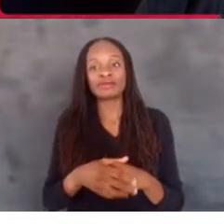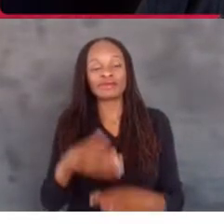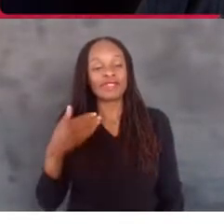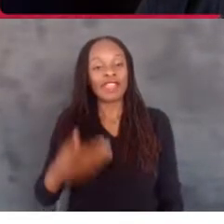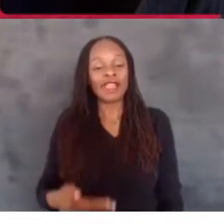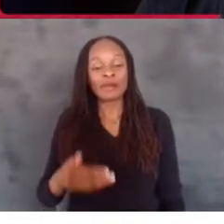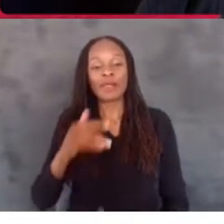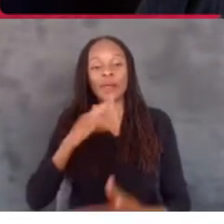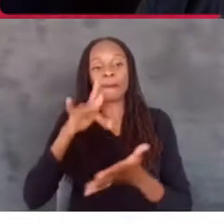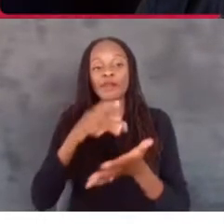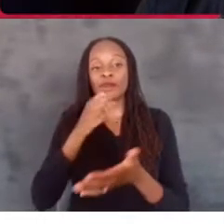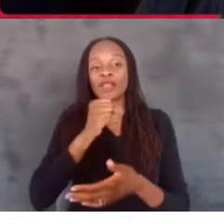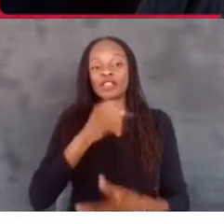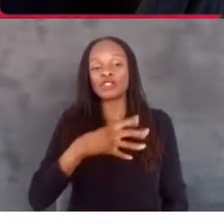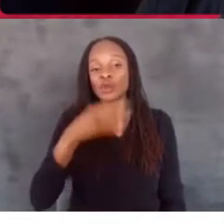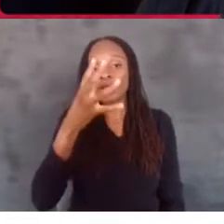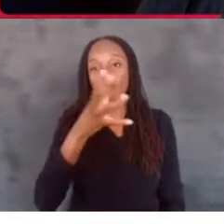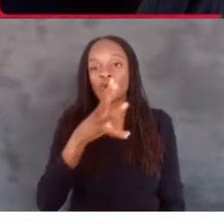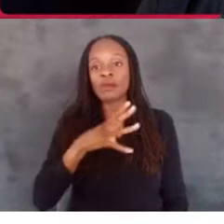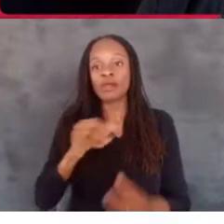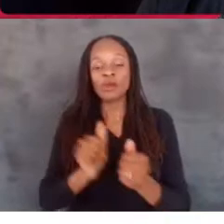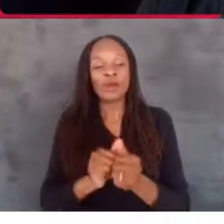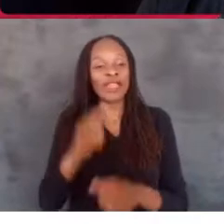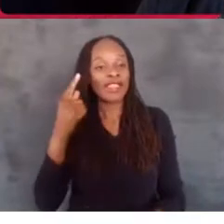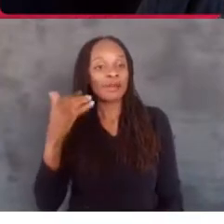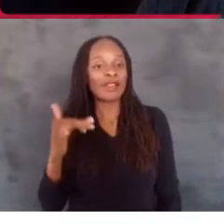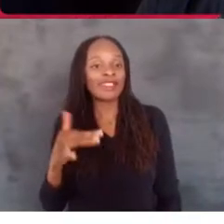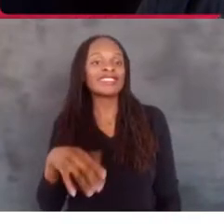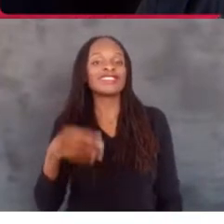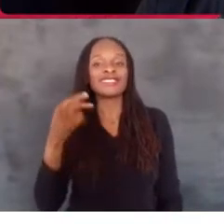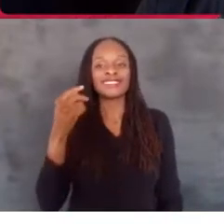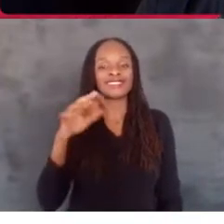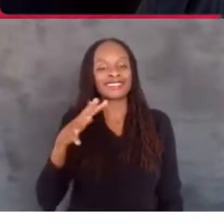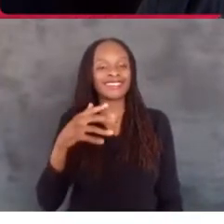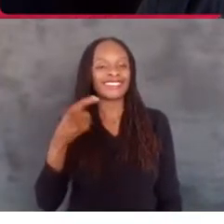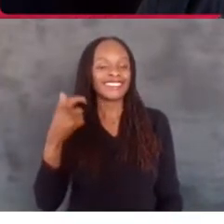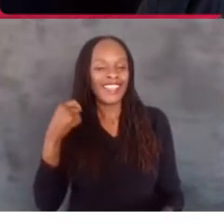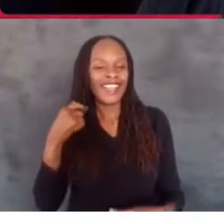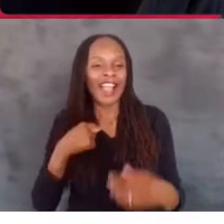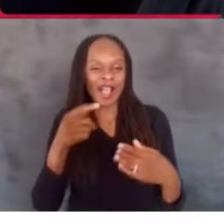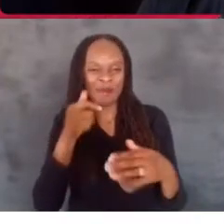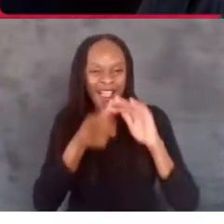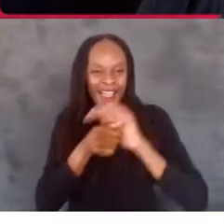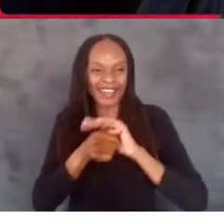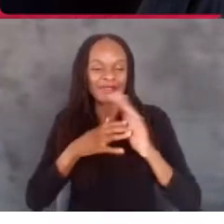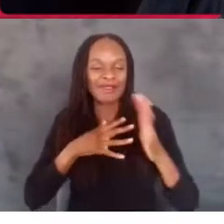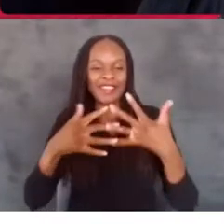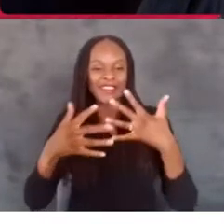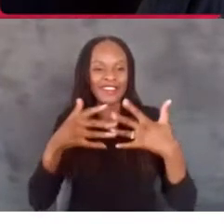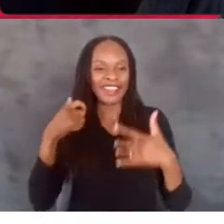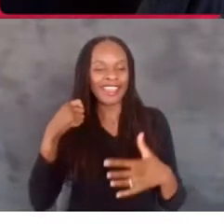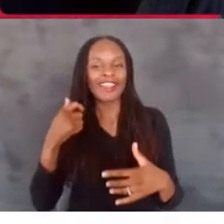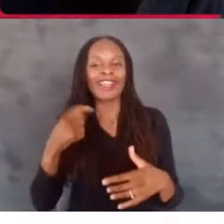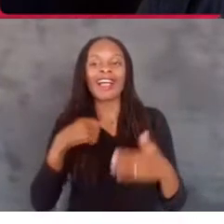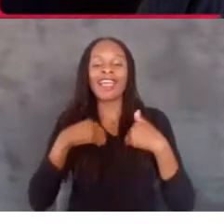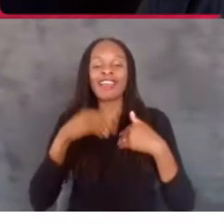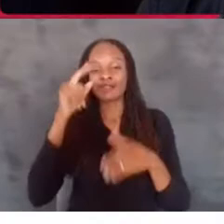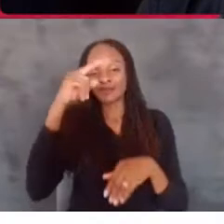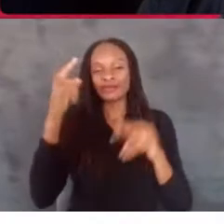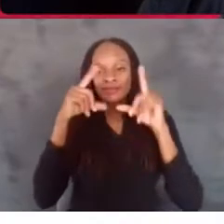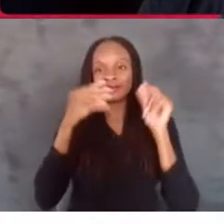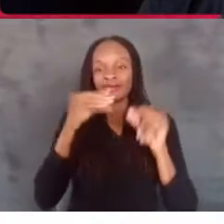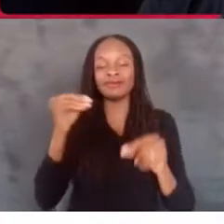-aged white woman with blondish hair. I'm hiding the grace. And wearing black glasses and a black